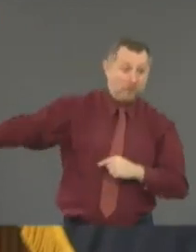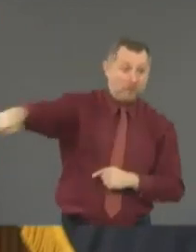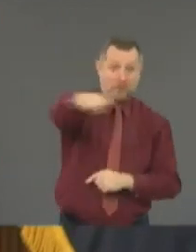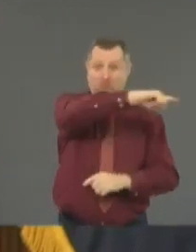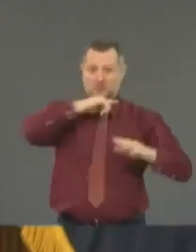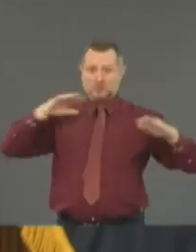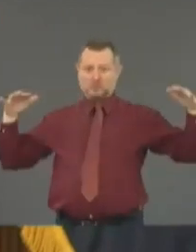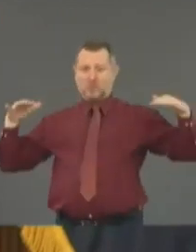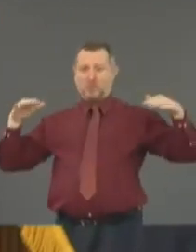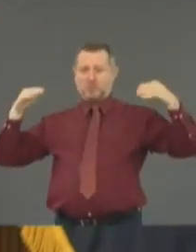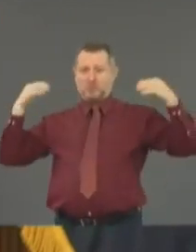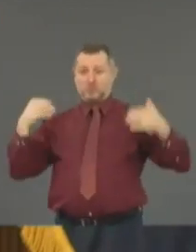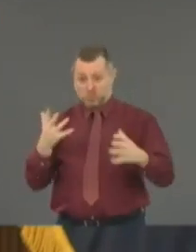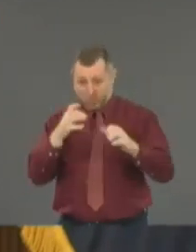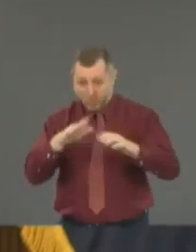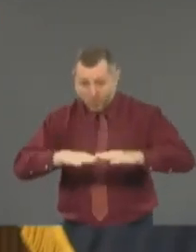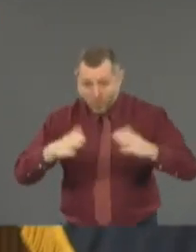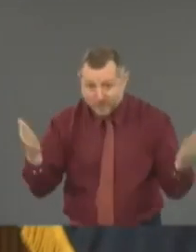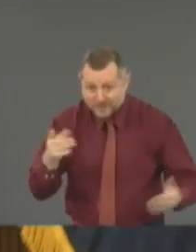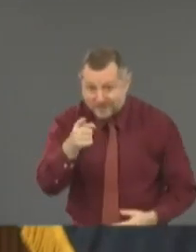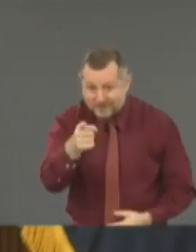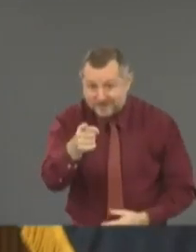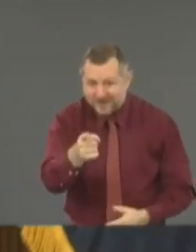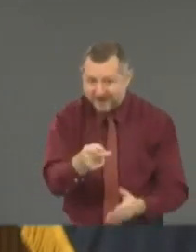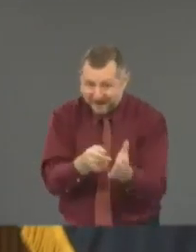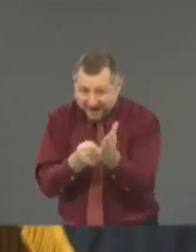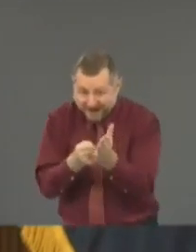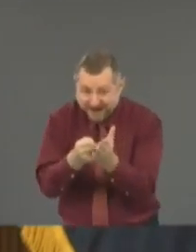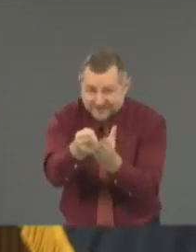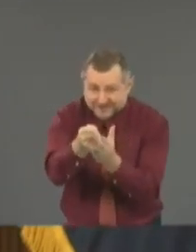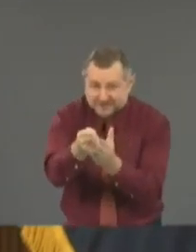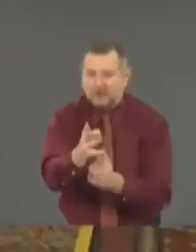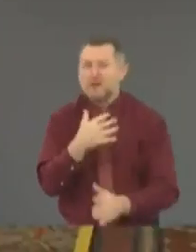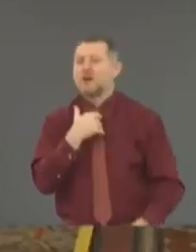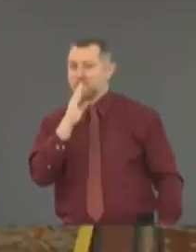honest, candid, frank discussion.